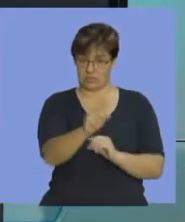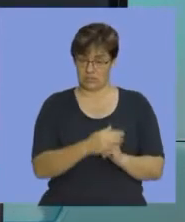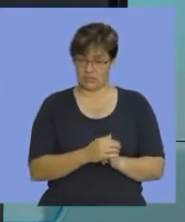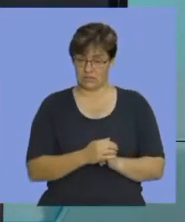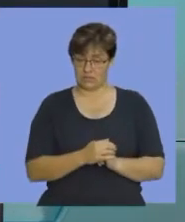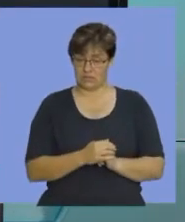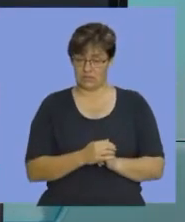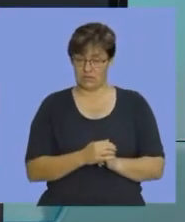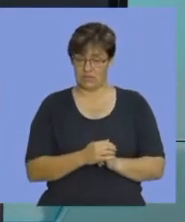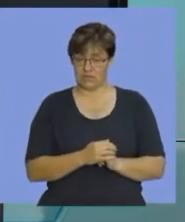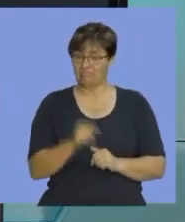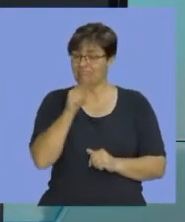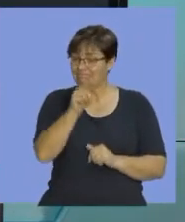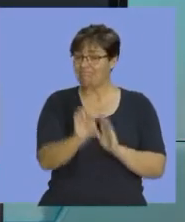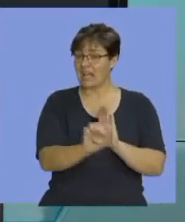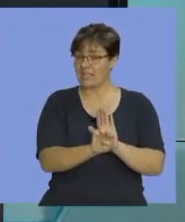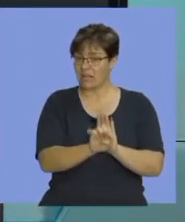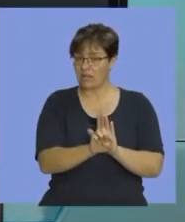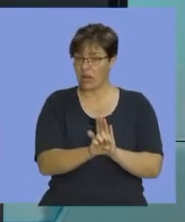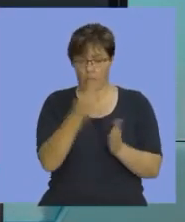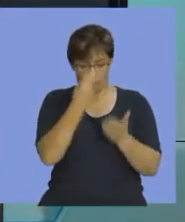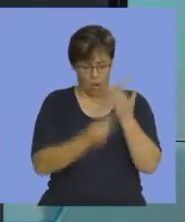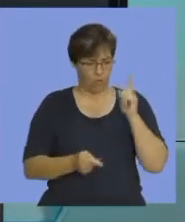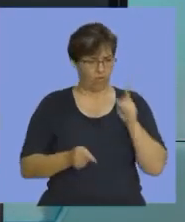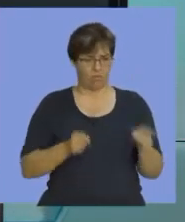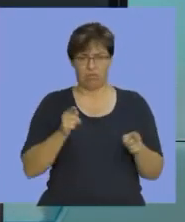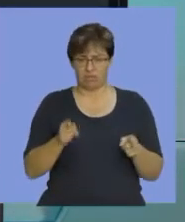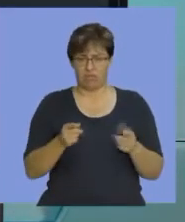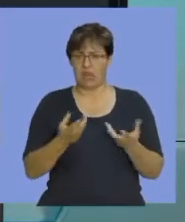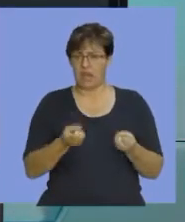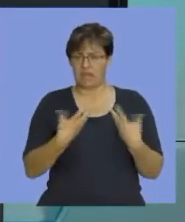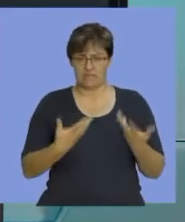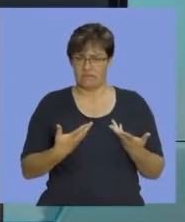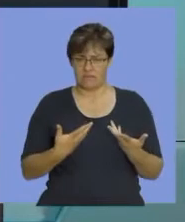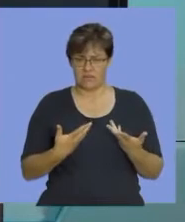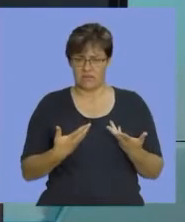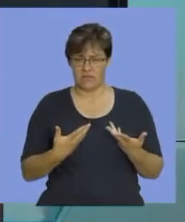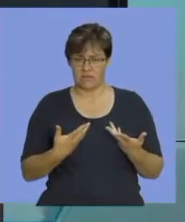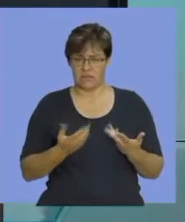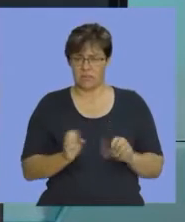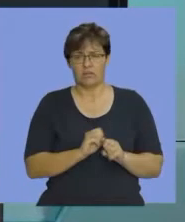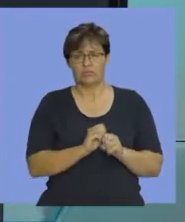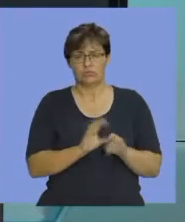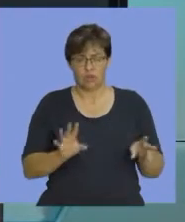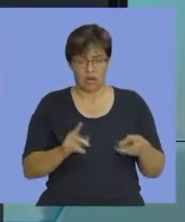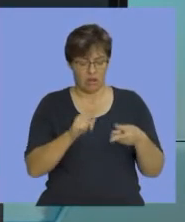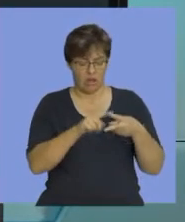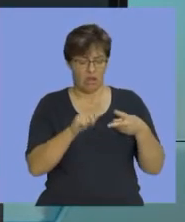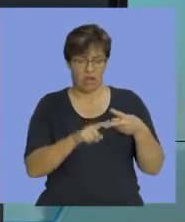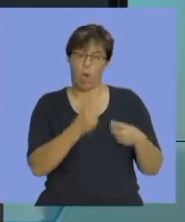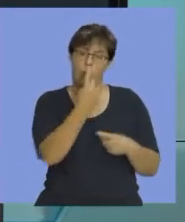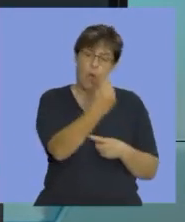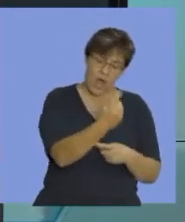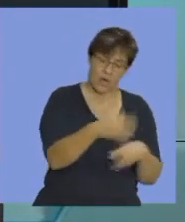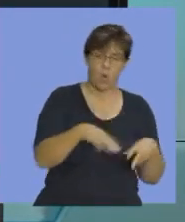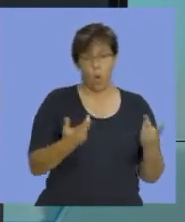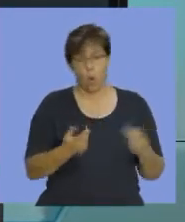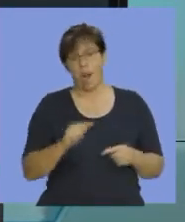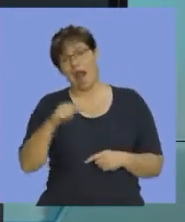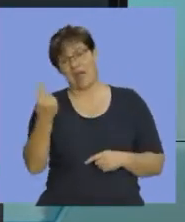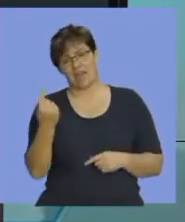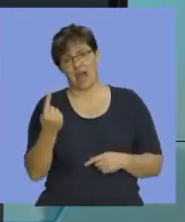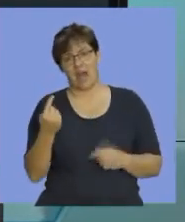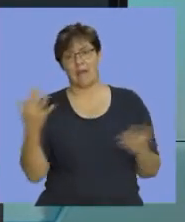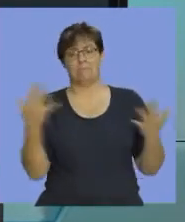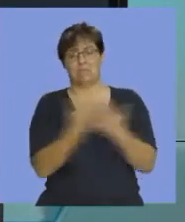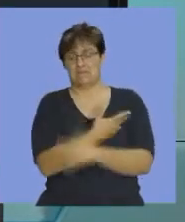In this particular example, you are given both figures. But generally, you would be given one figure, and the other would be a